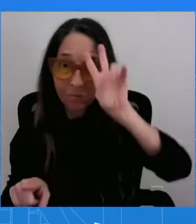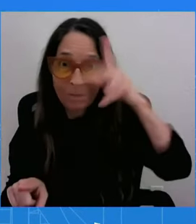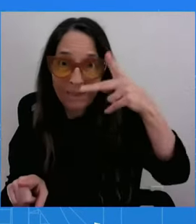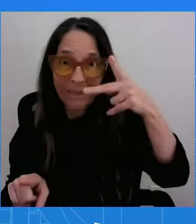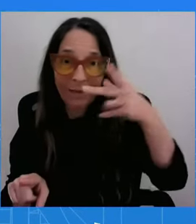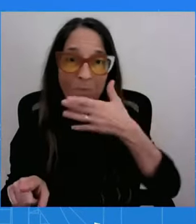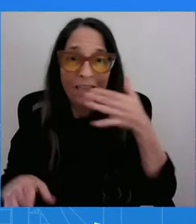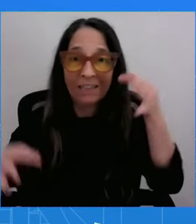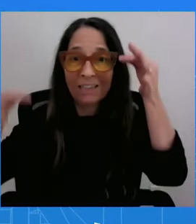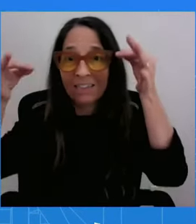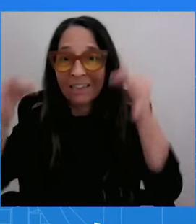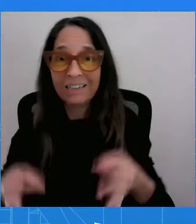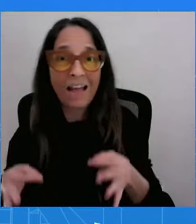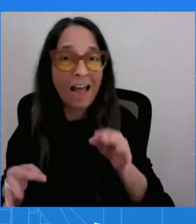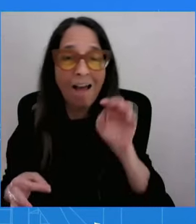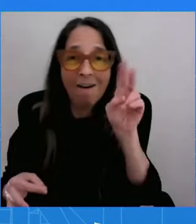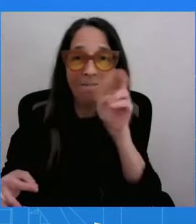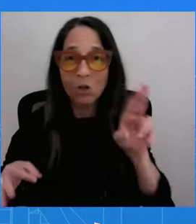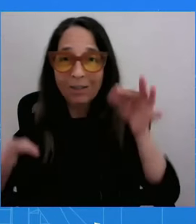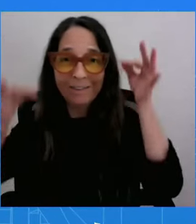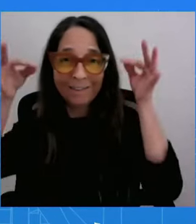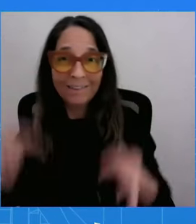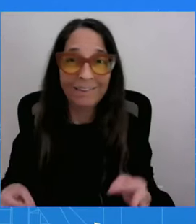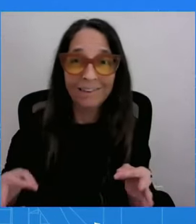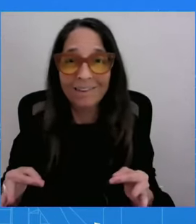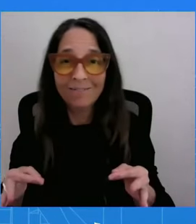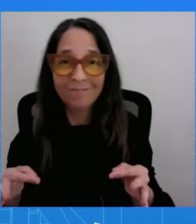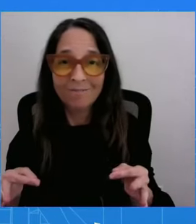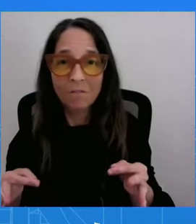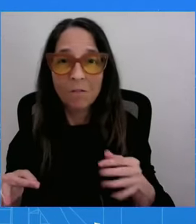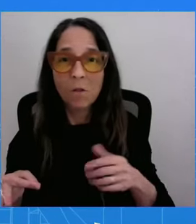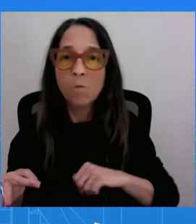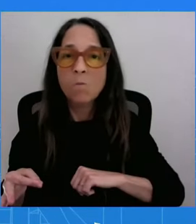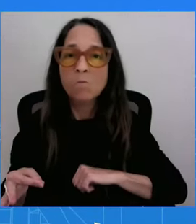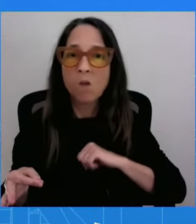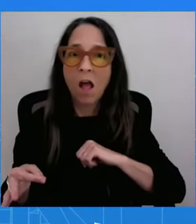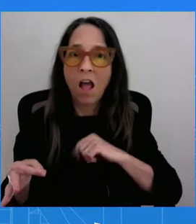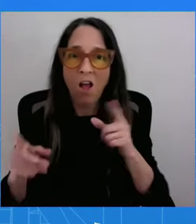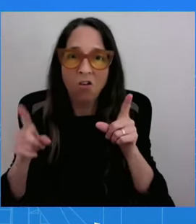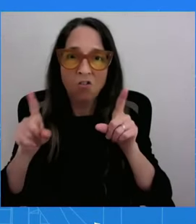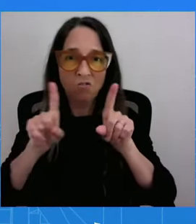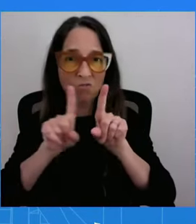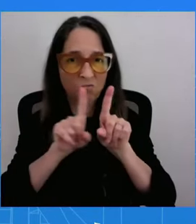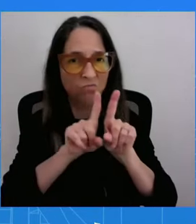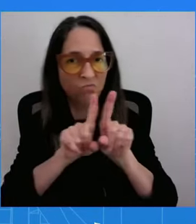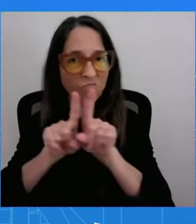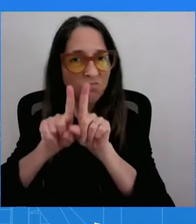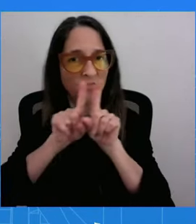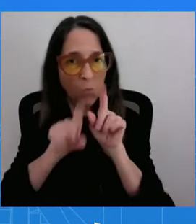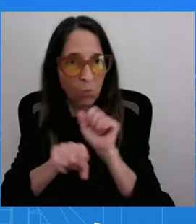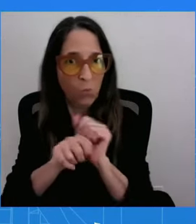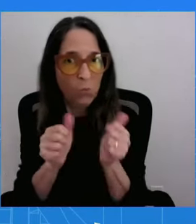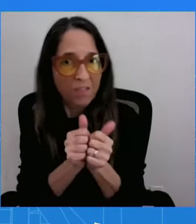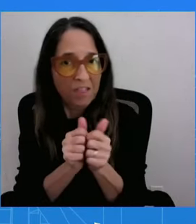And he's proud to have worked with her, to have her as a critical partner in the past three and a half years.